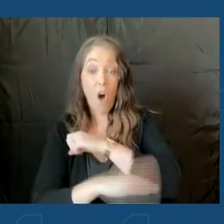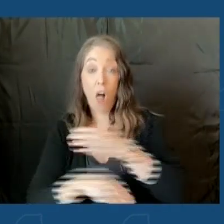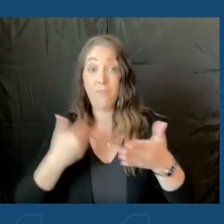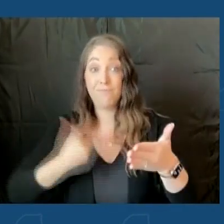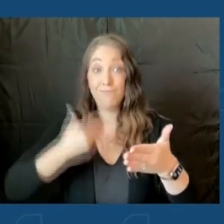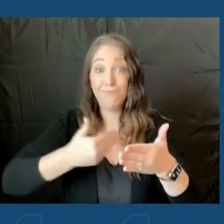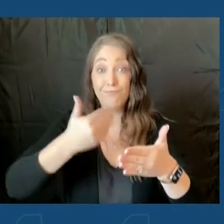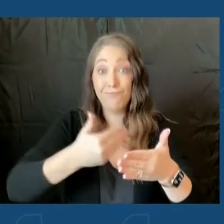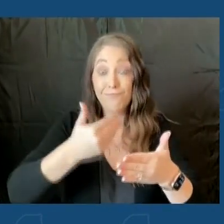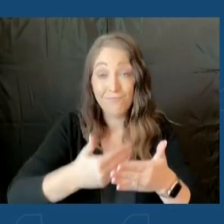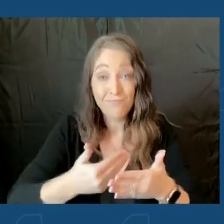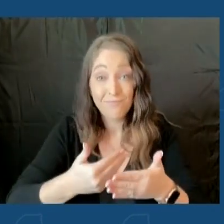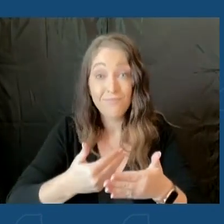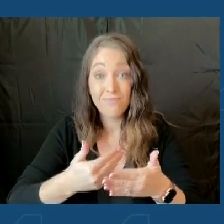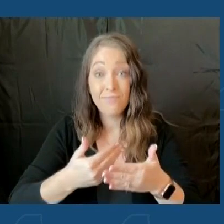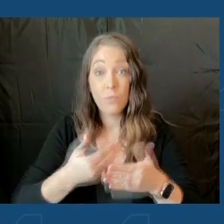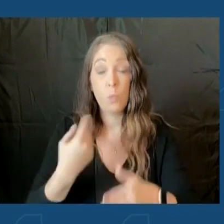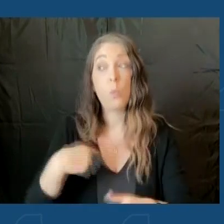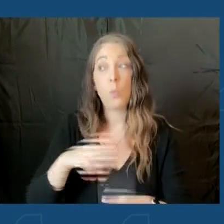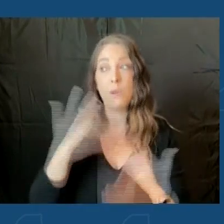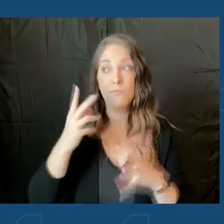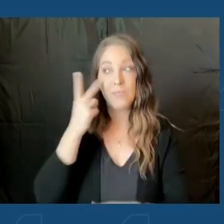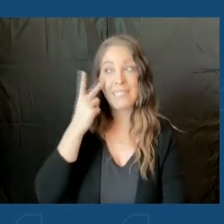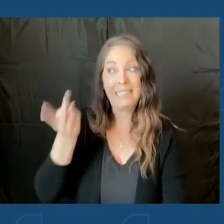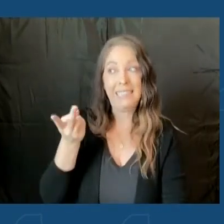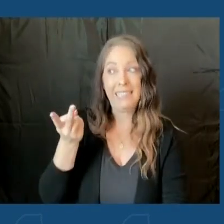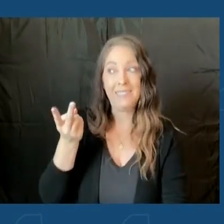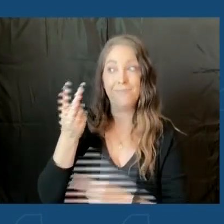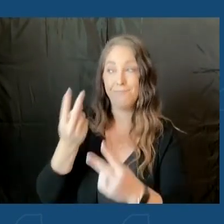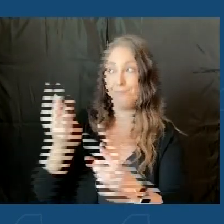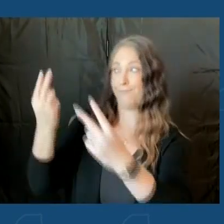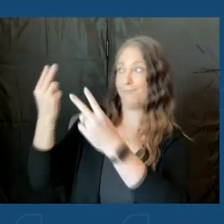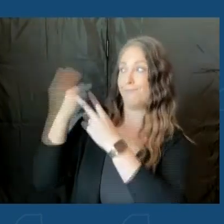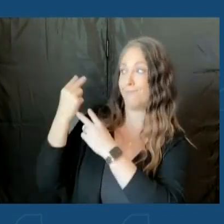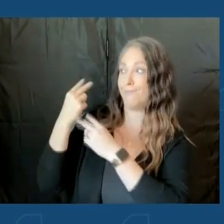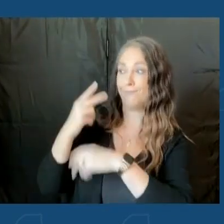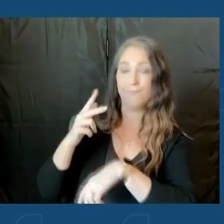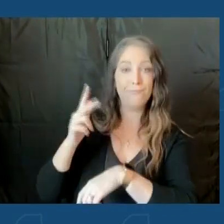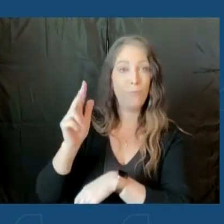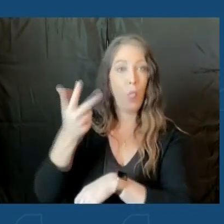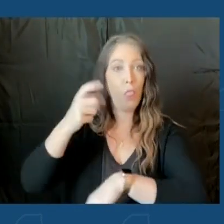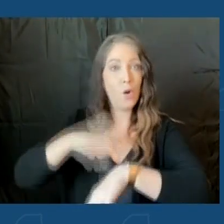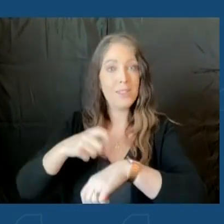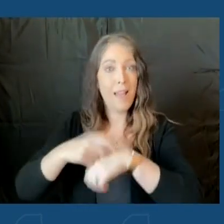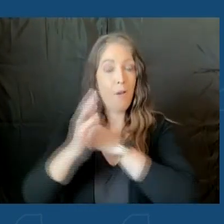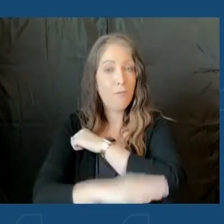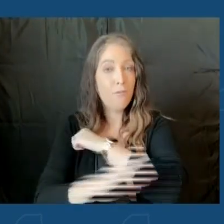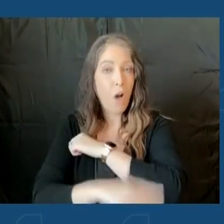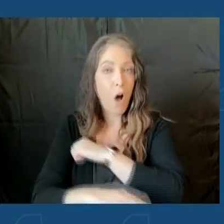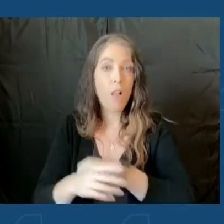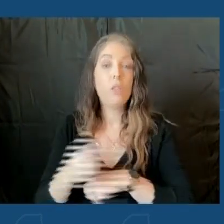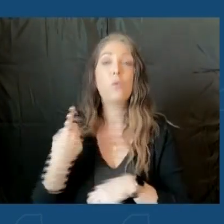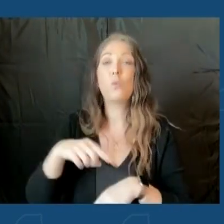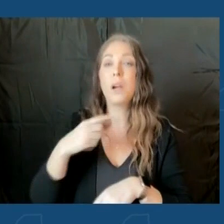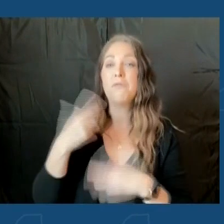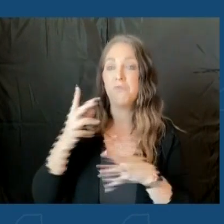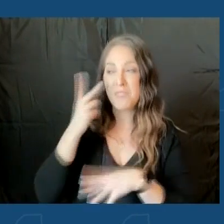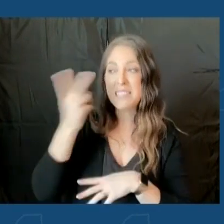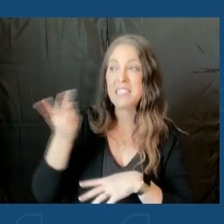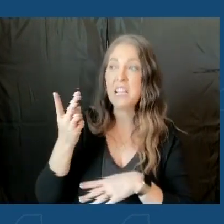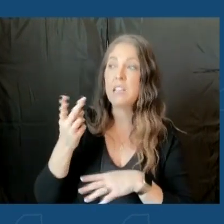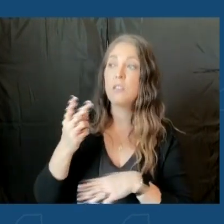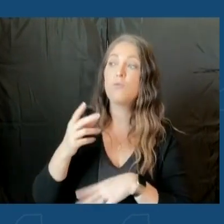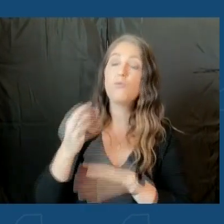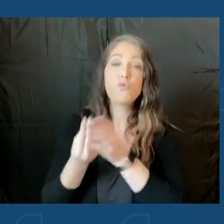past trends, this is now our third season heading into fall after seeing numbers decline late spring and in the summertime. The